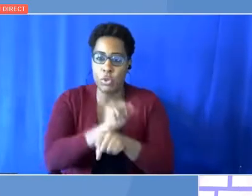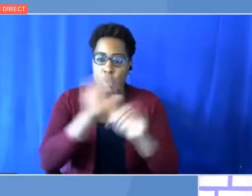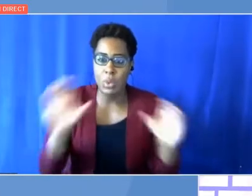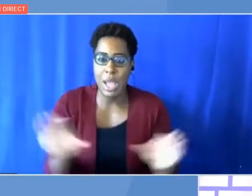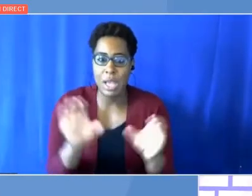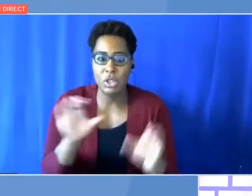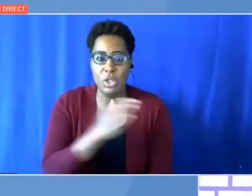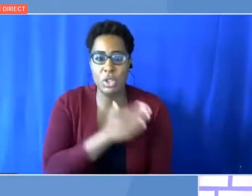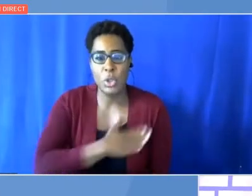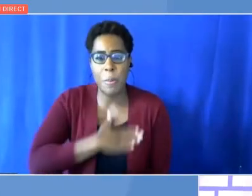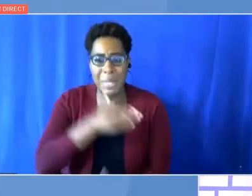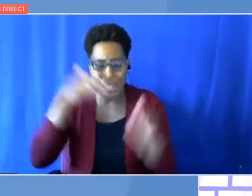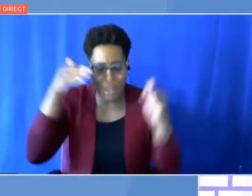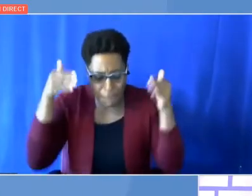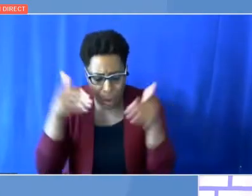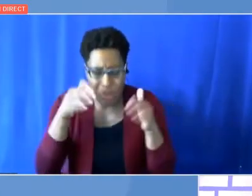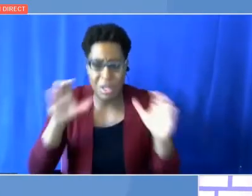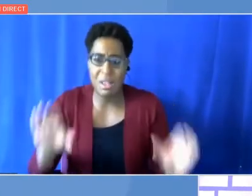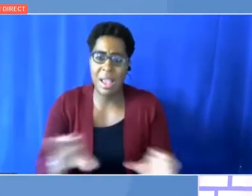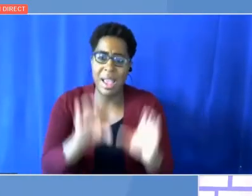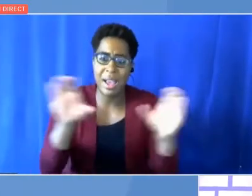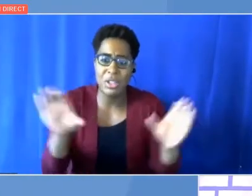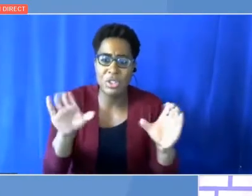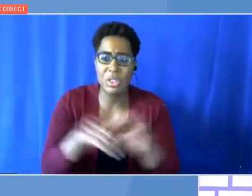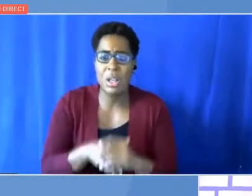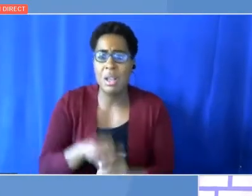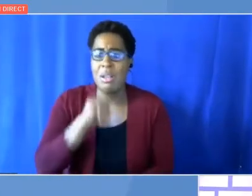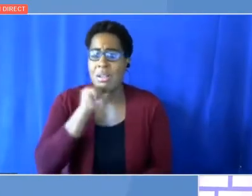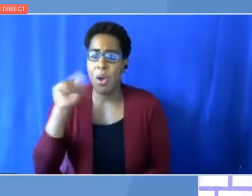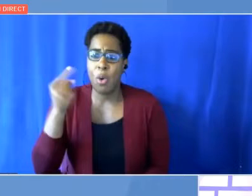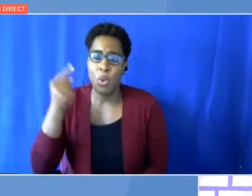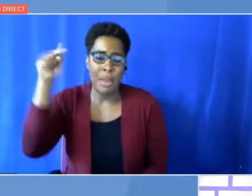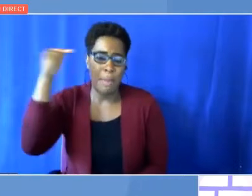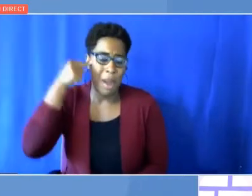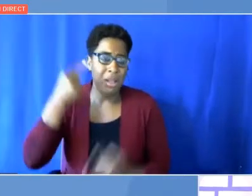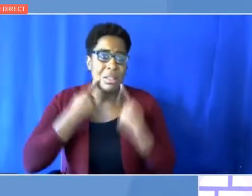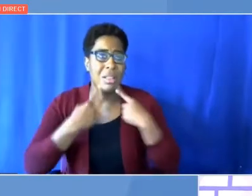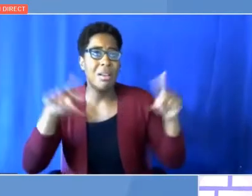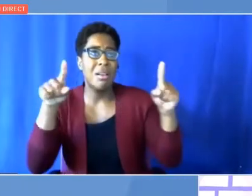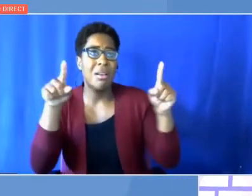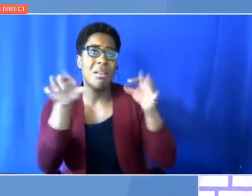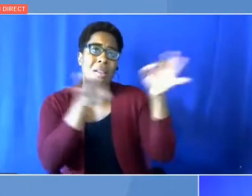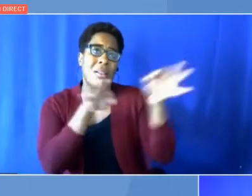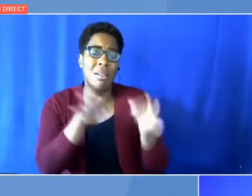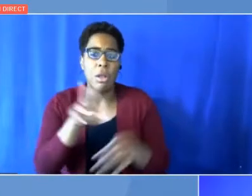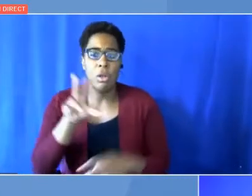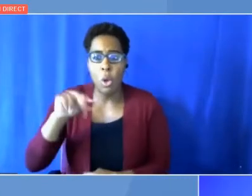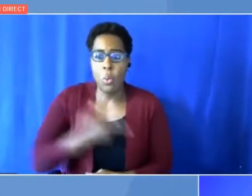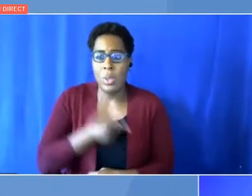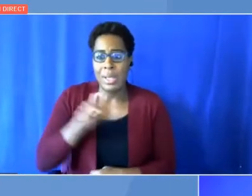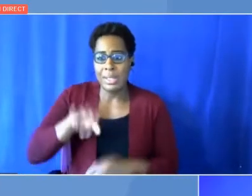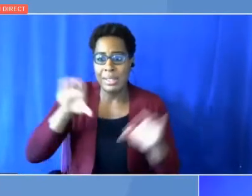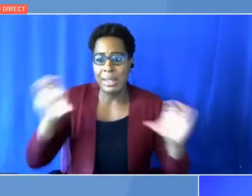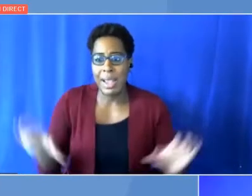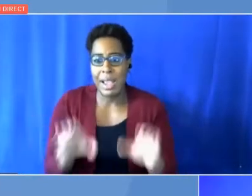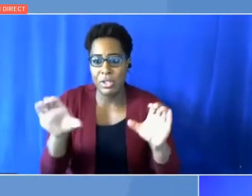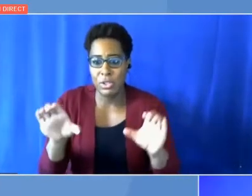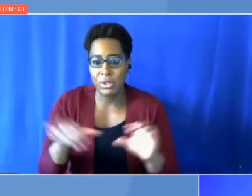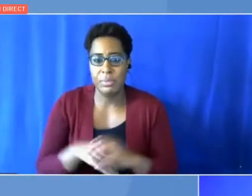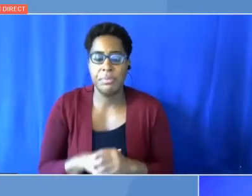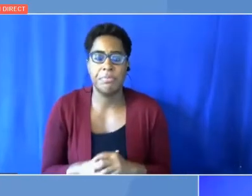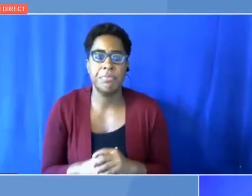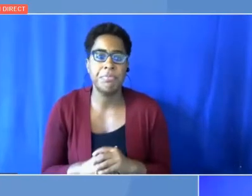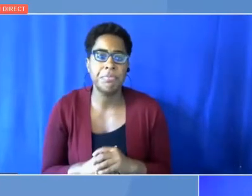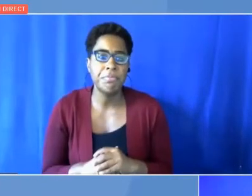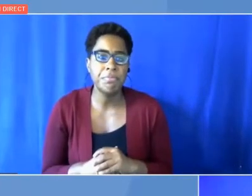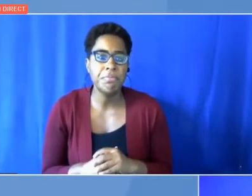any more about negotiation, political declaration. We have enough political declaration. Great. Thank you so much.